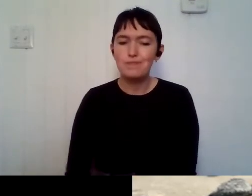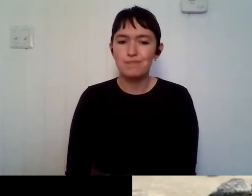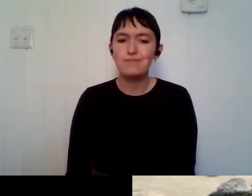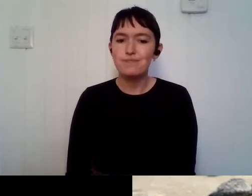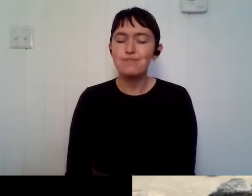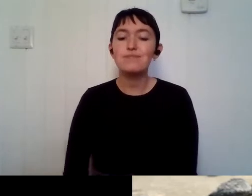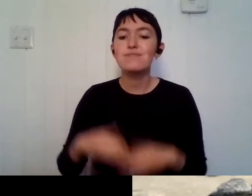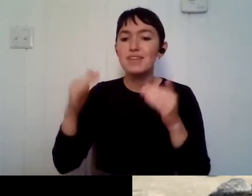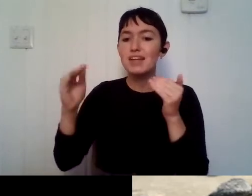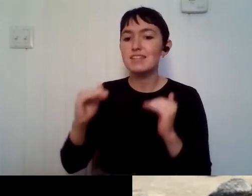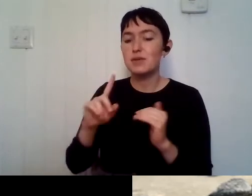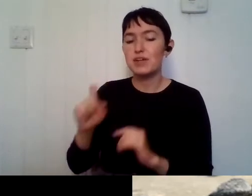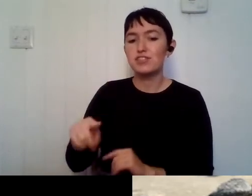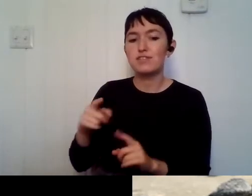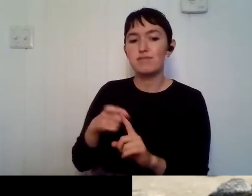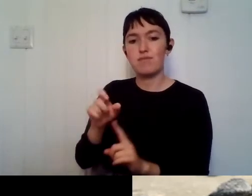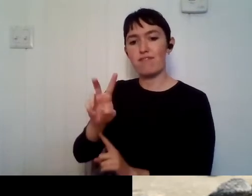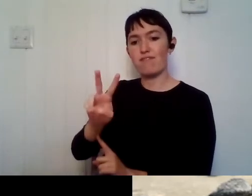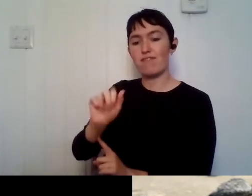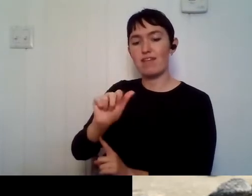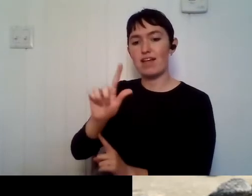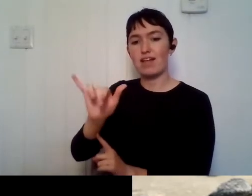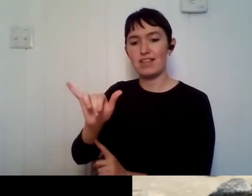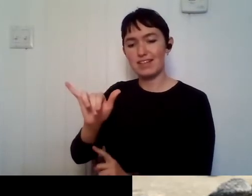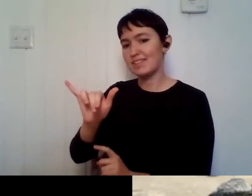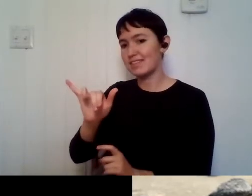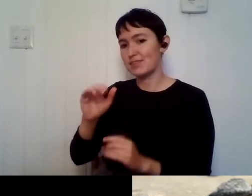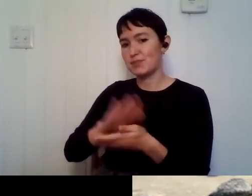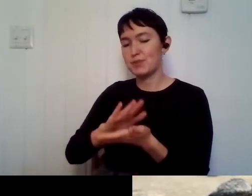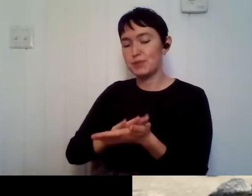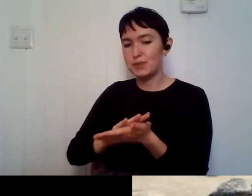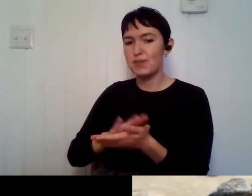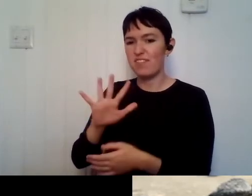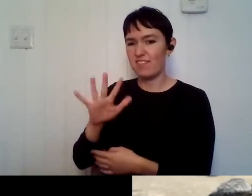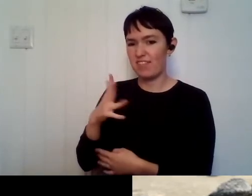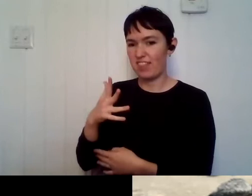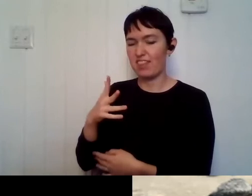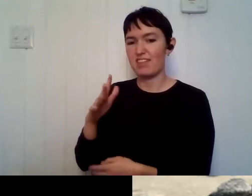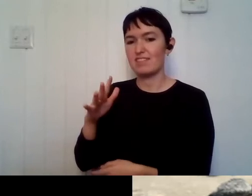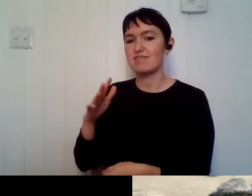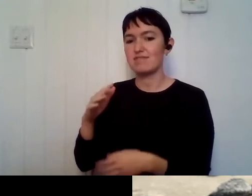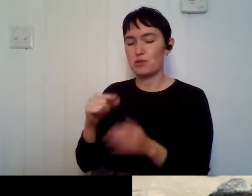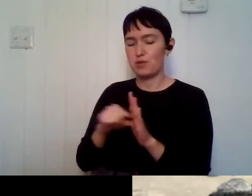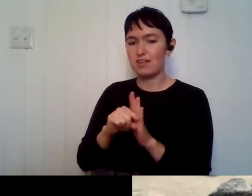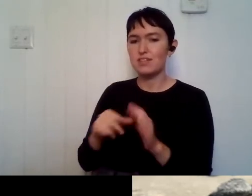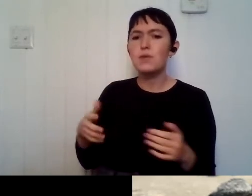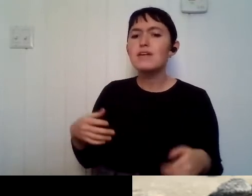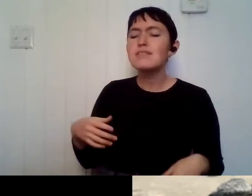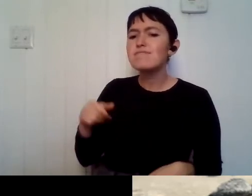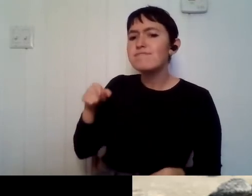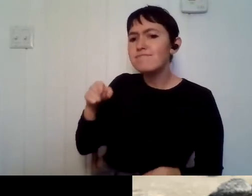question is from valley school. They're a fifth grade classroom. Have you ever had a life threatening experience on the job? Is being a wildlife biologist dangerous?